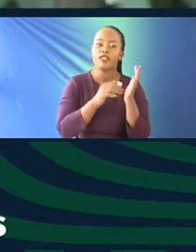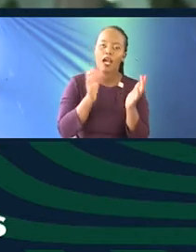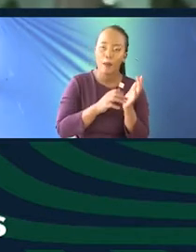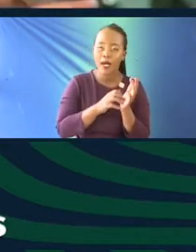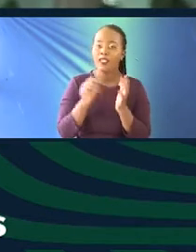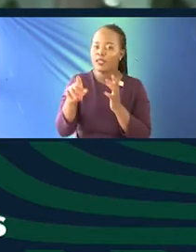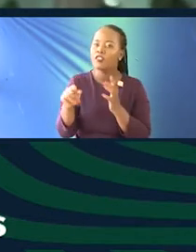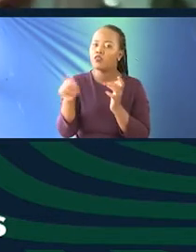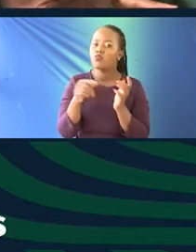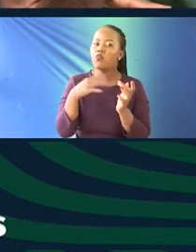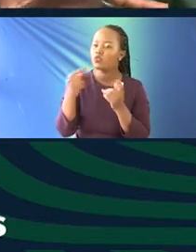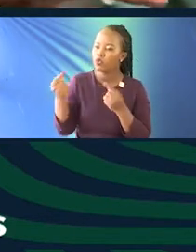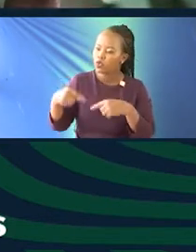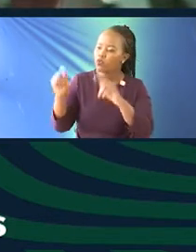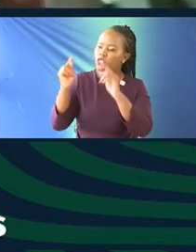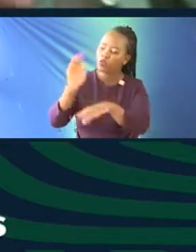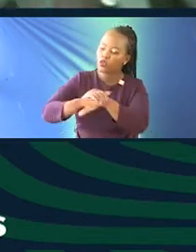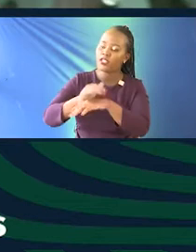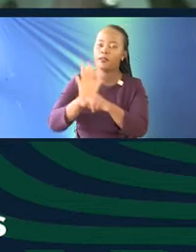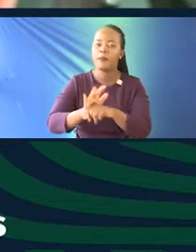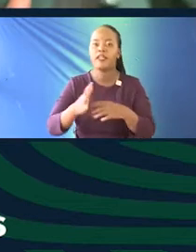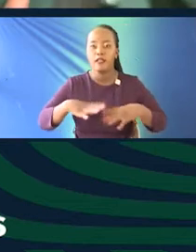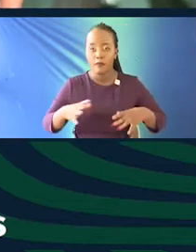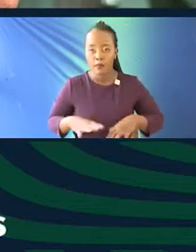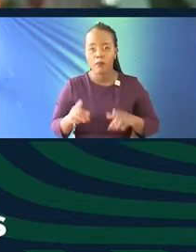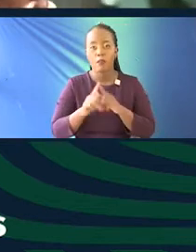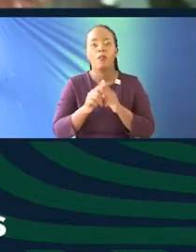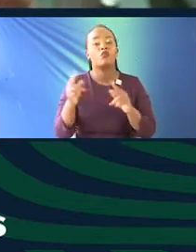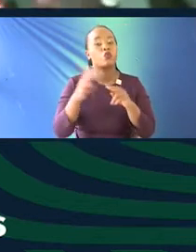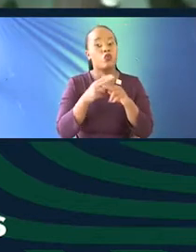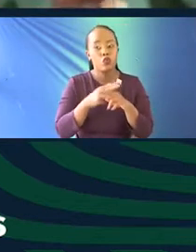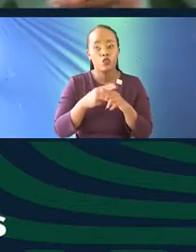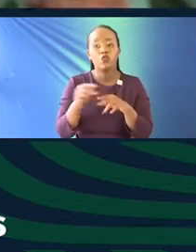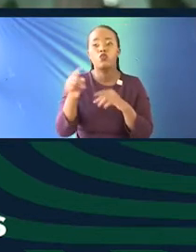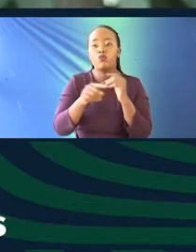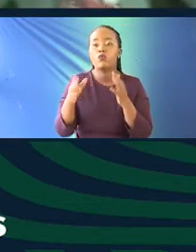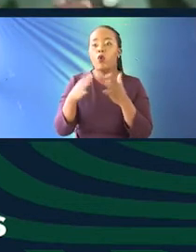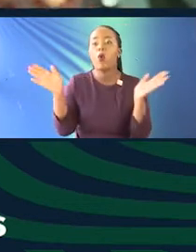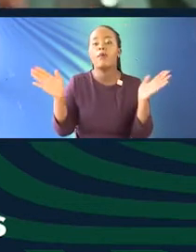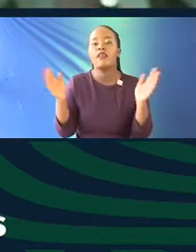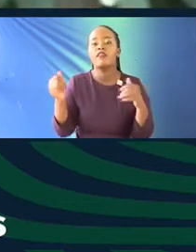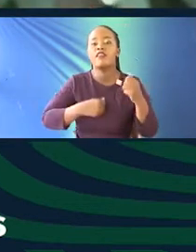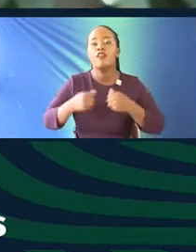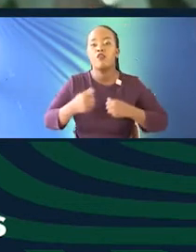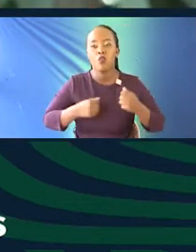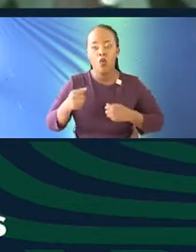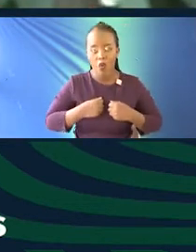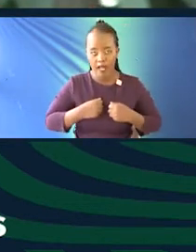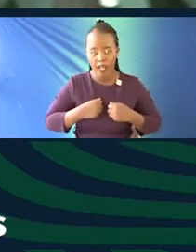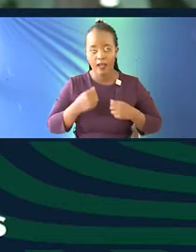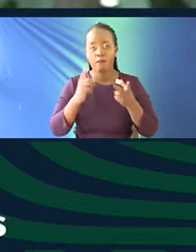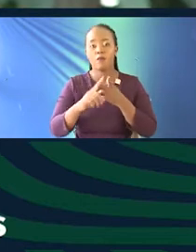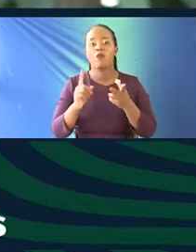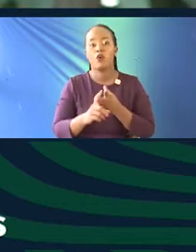way of reaching more people. Now, we are also opening in Rwanda, so we are going to translate some of this information to Rwandan.